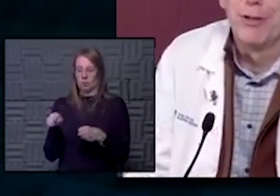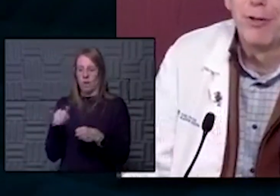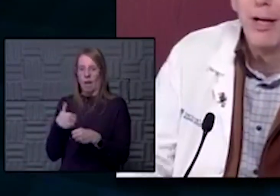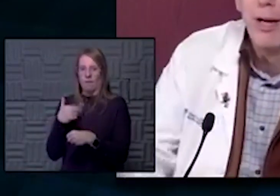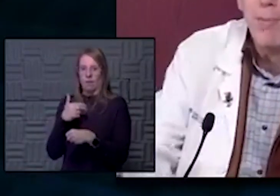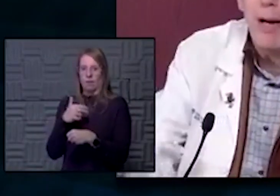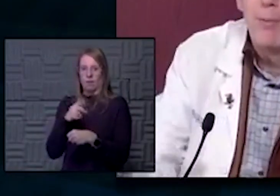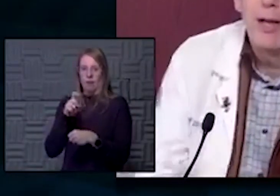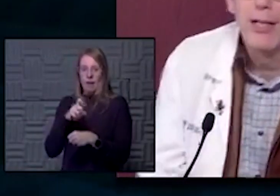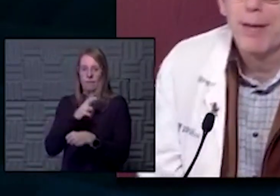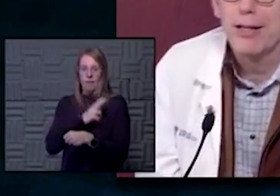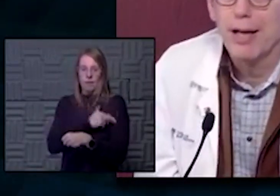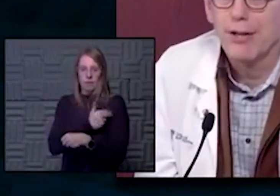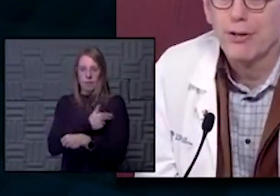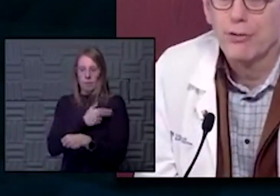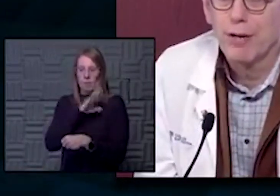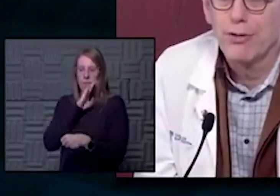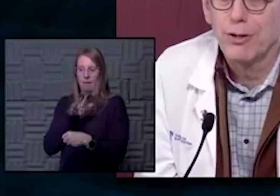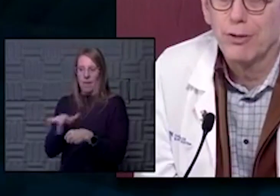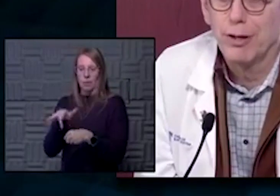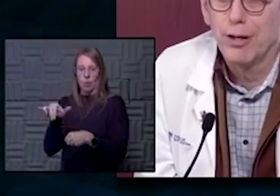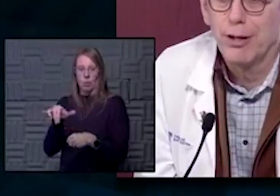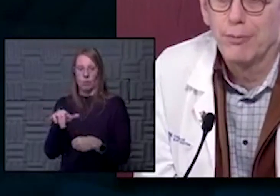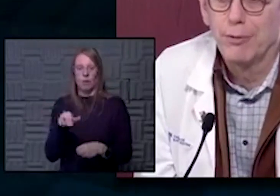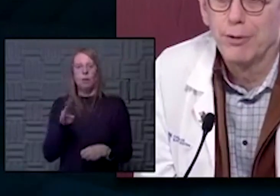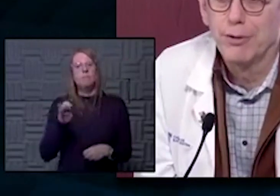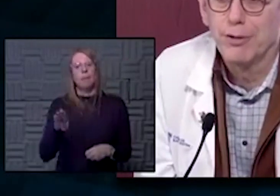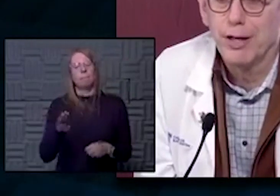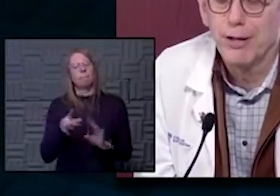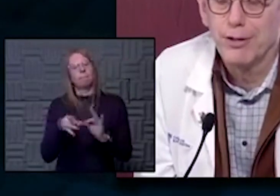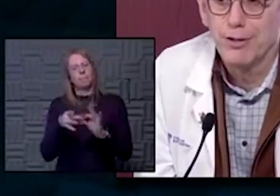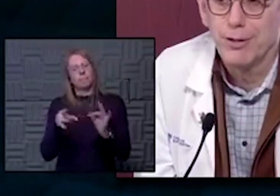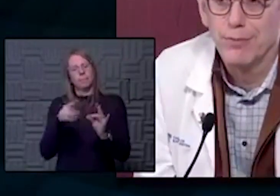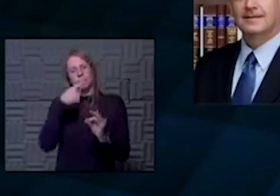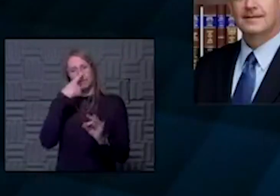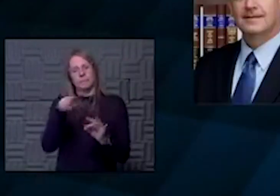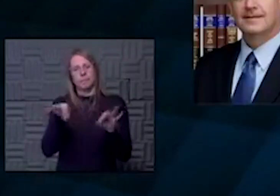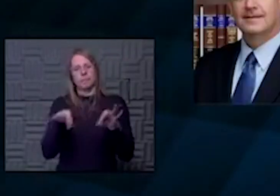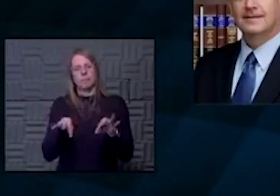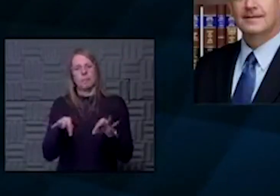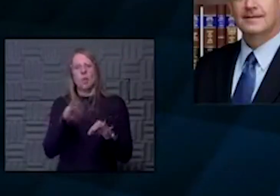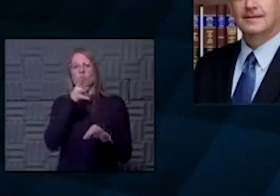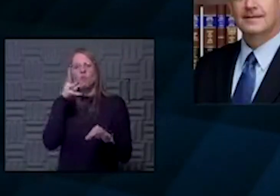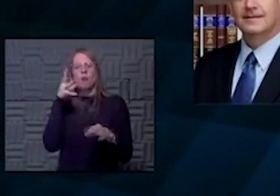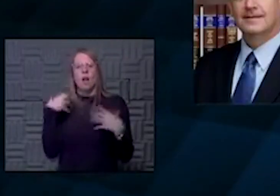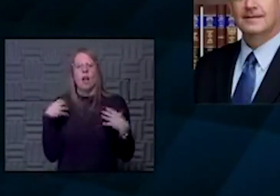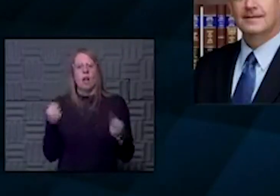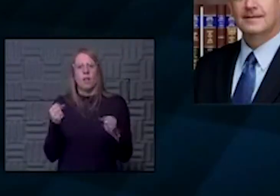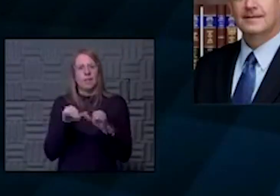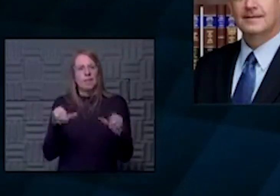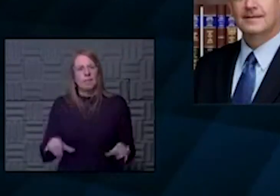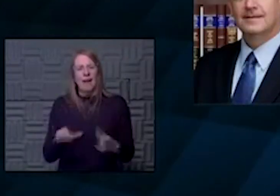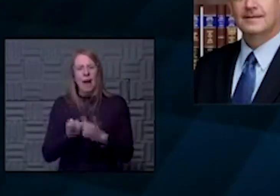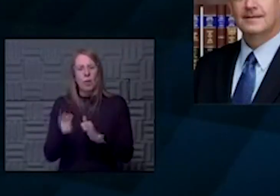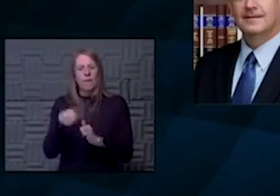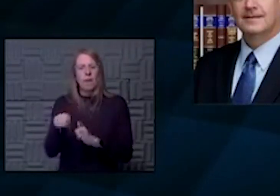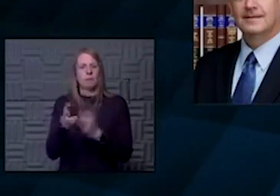as well. So Bob, thoughts about that and the stress that are going on in rural health systems. How are they faring with this?